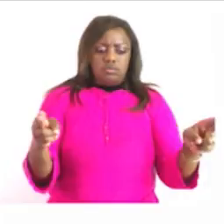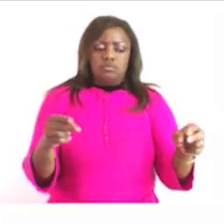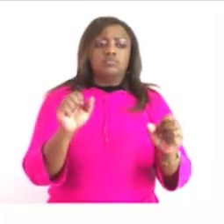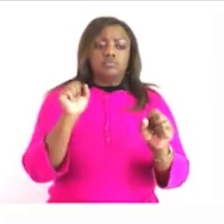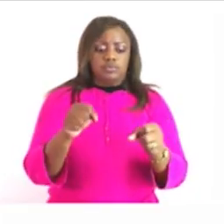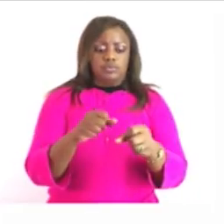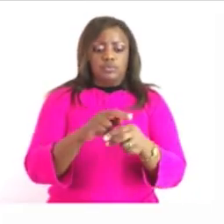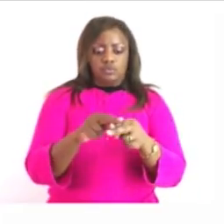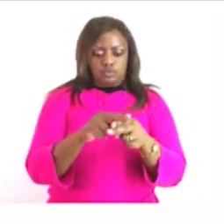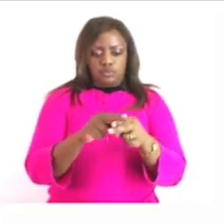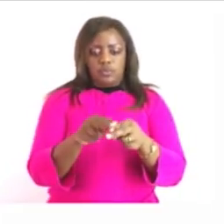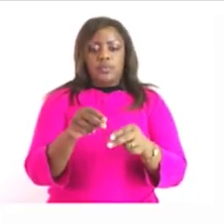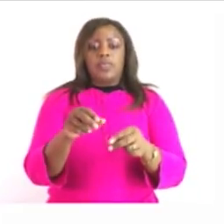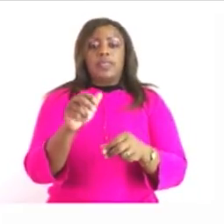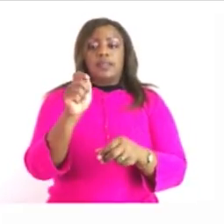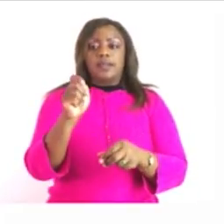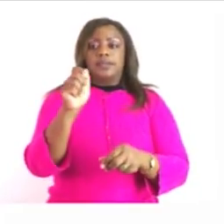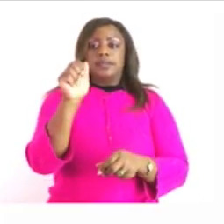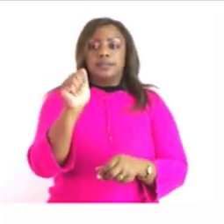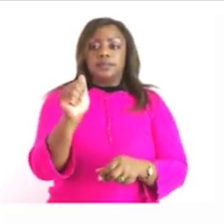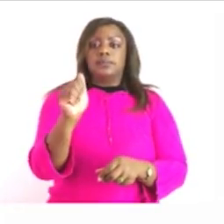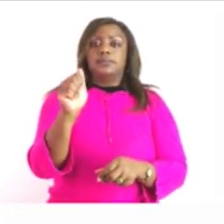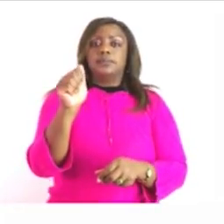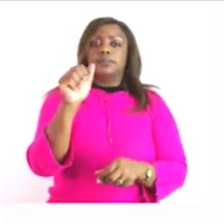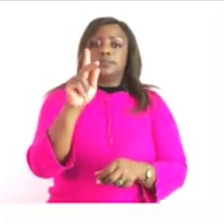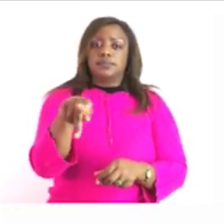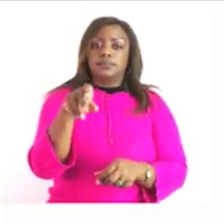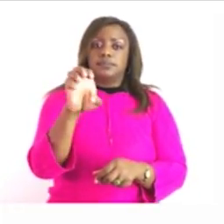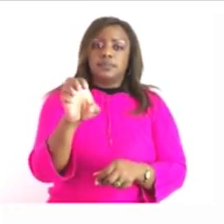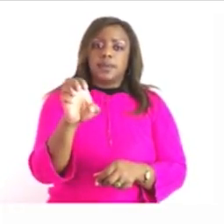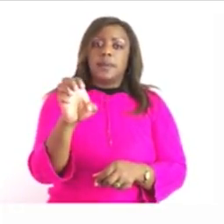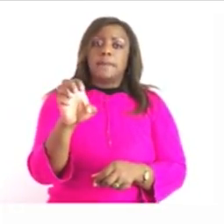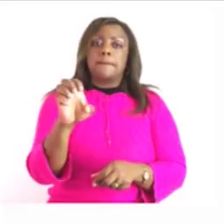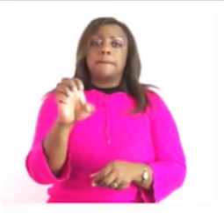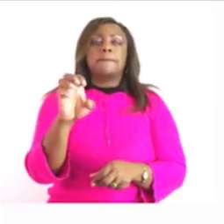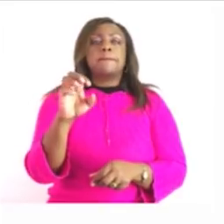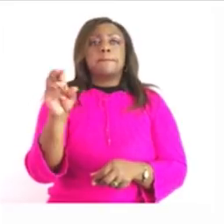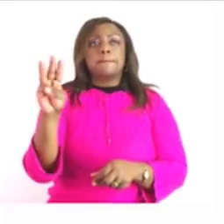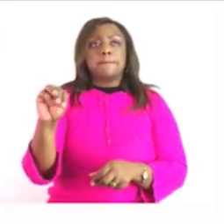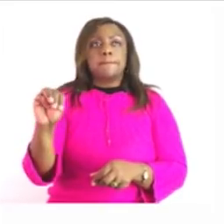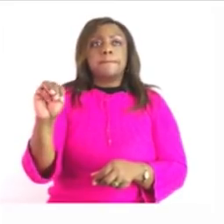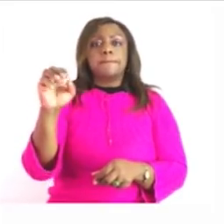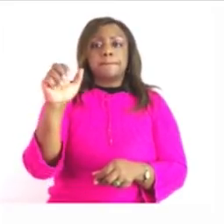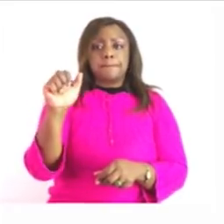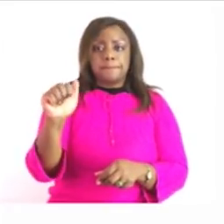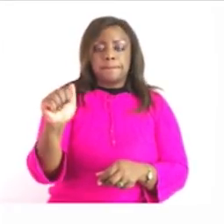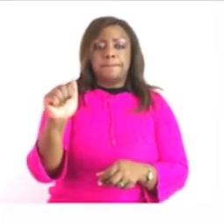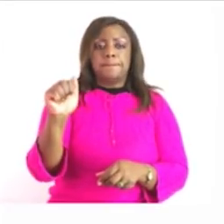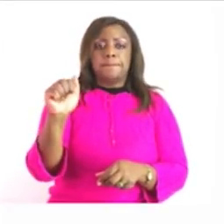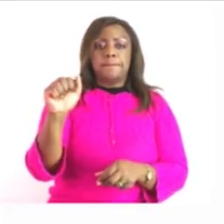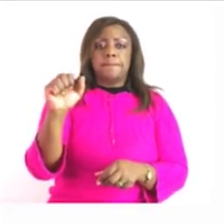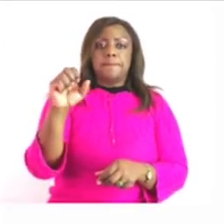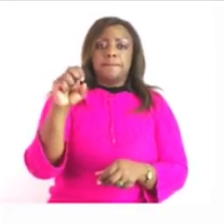given as 1.5 is also fine if you look at the scale from 1 up to 5